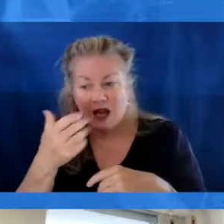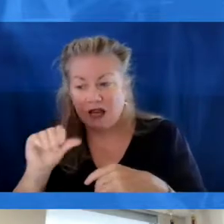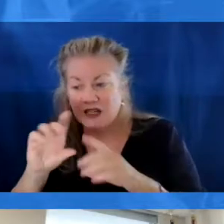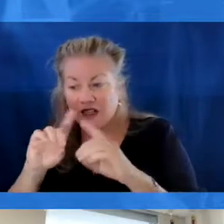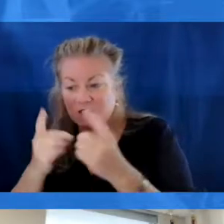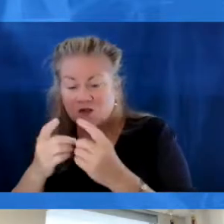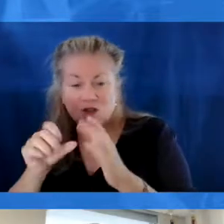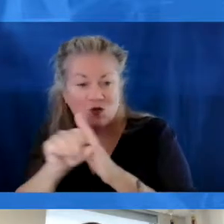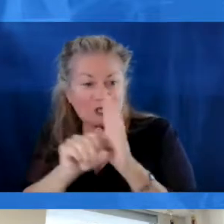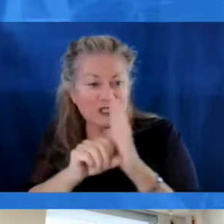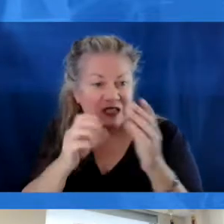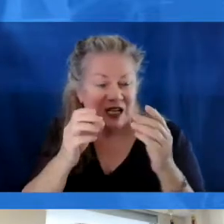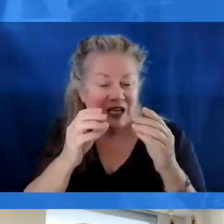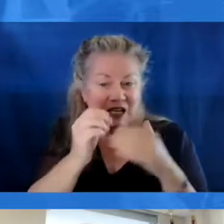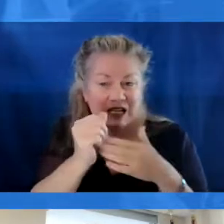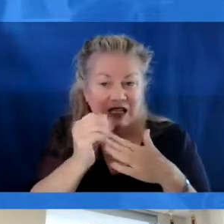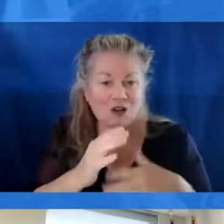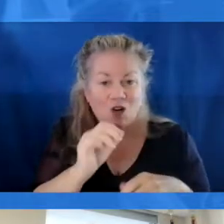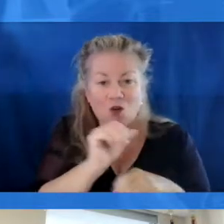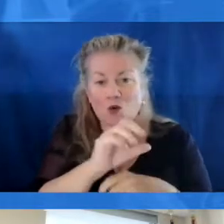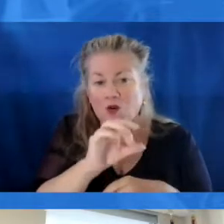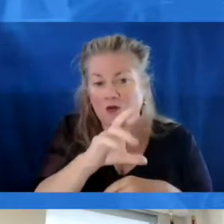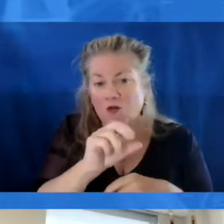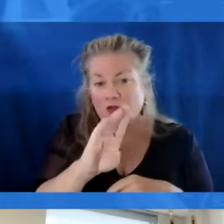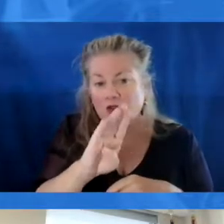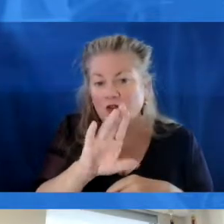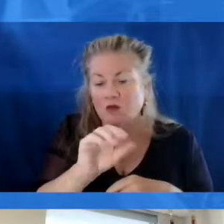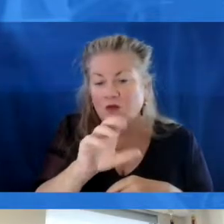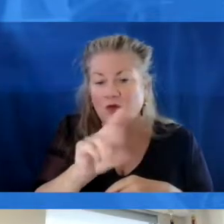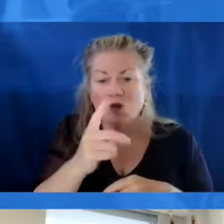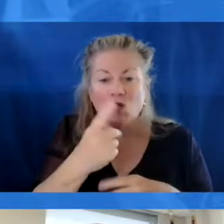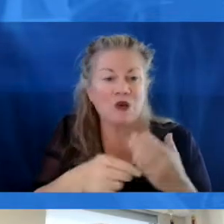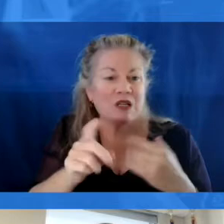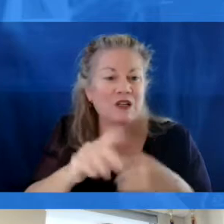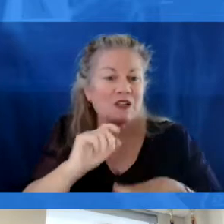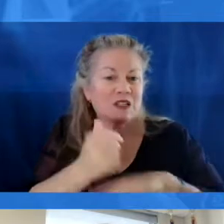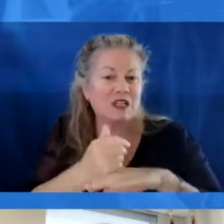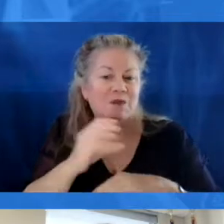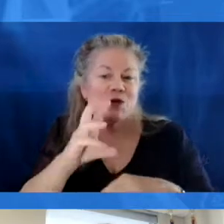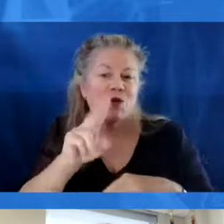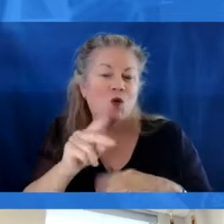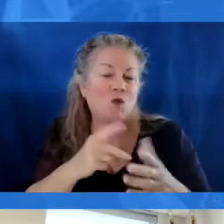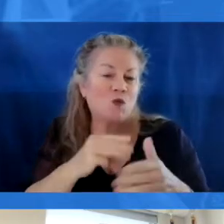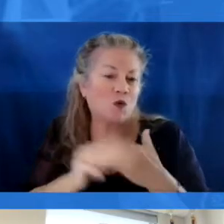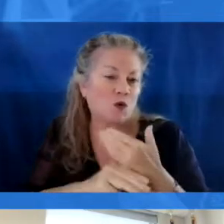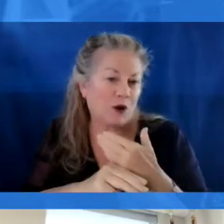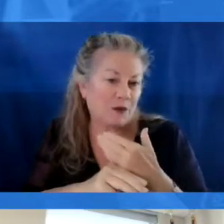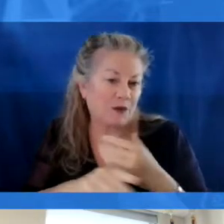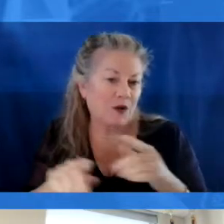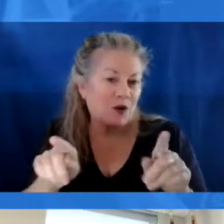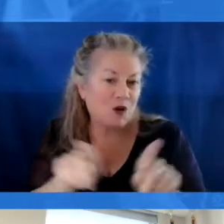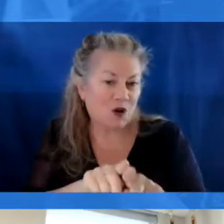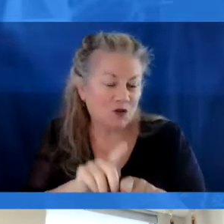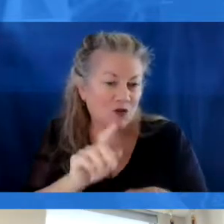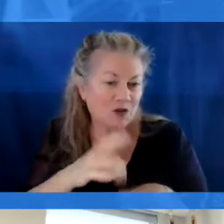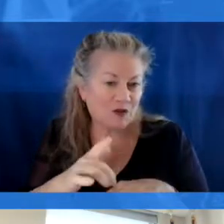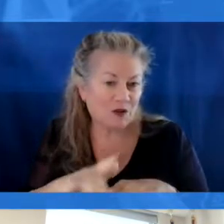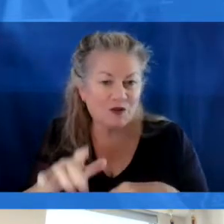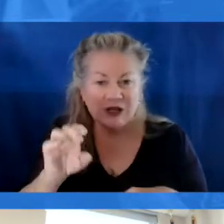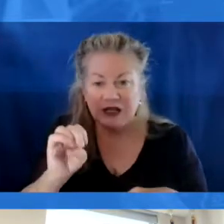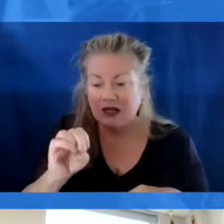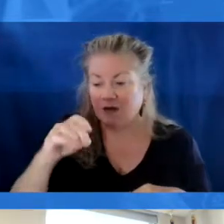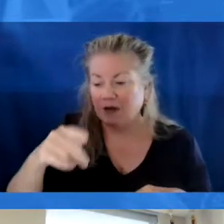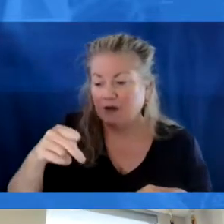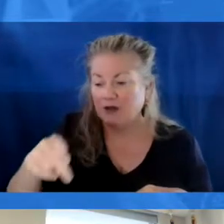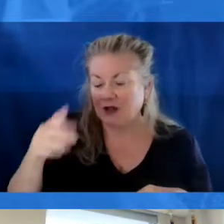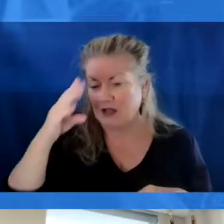or state leader or workforce board through what is necessary in order to set up your own programs. This will also be available for our APP